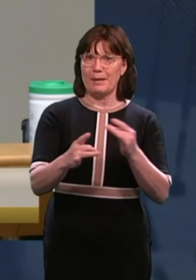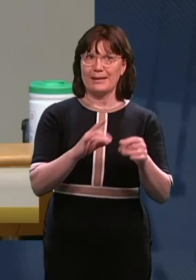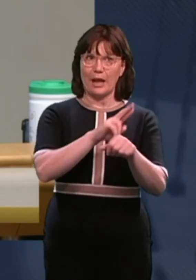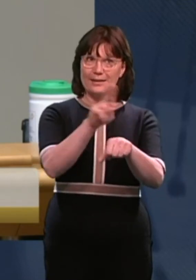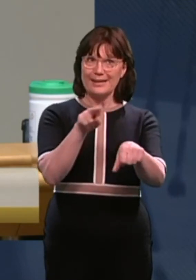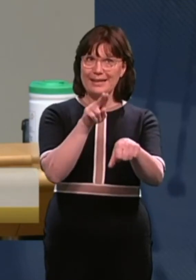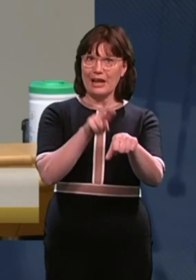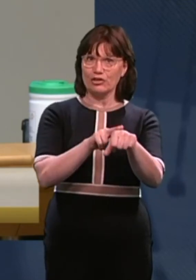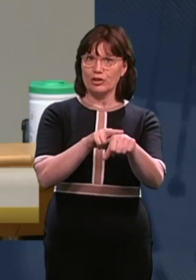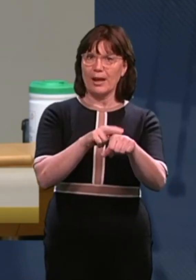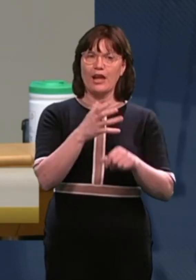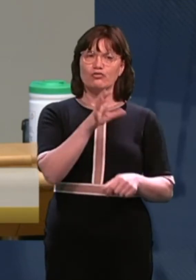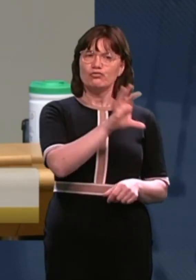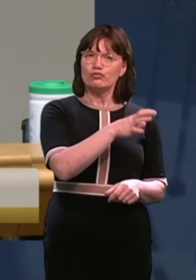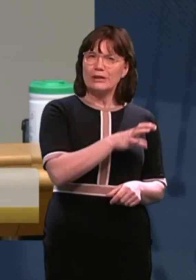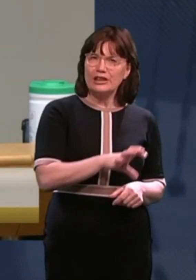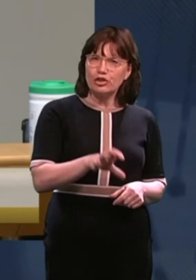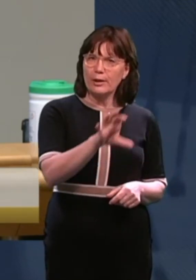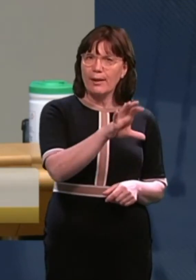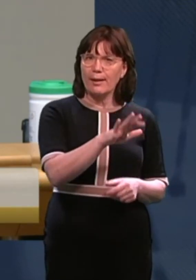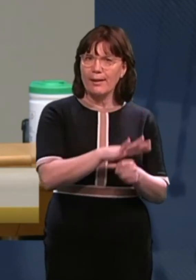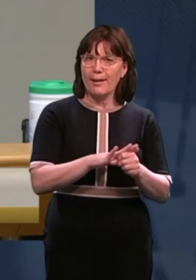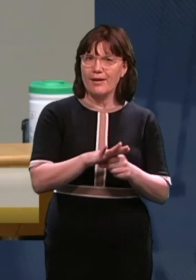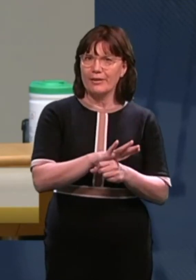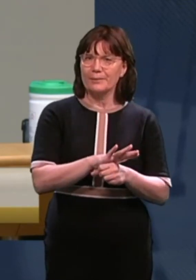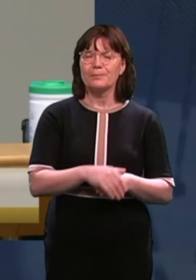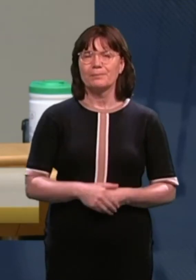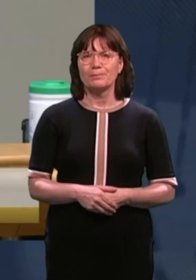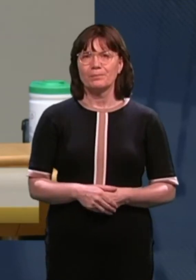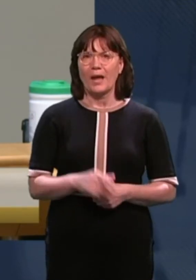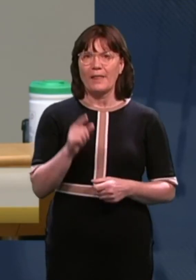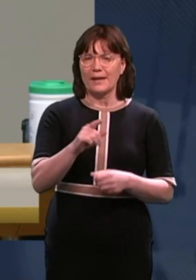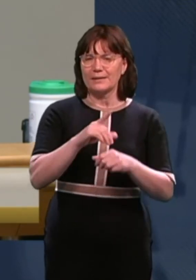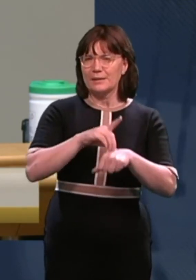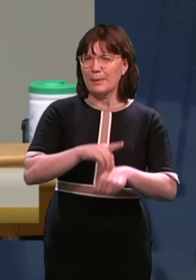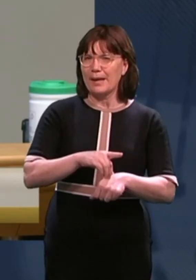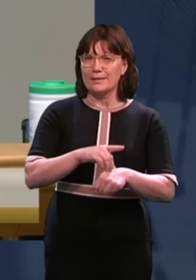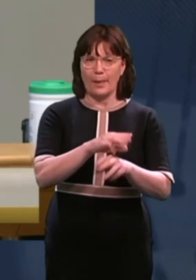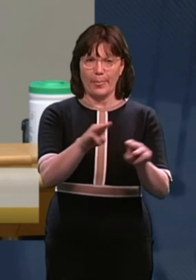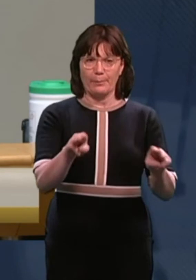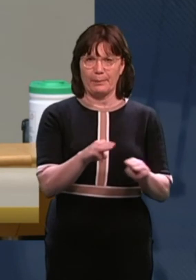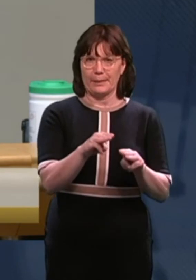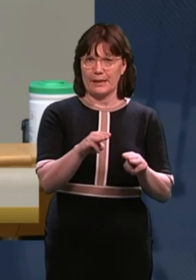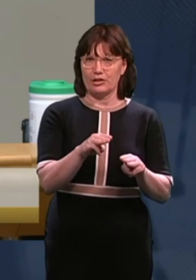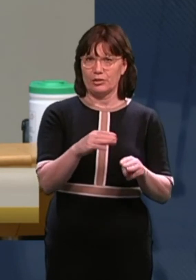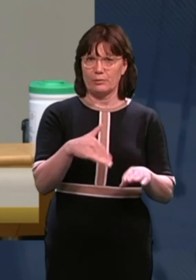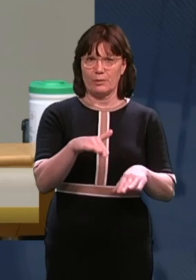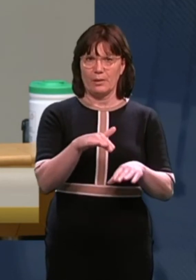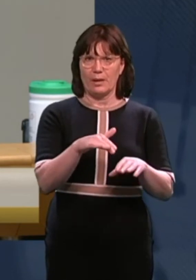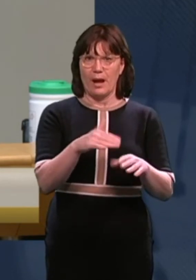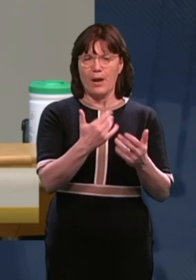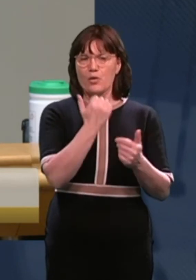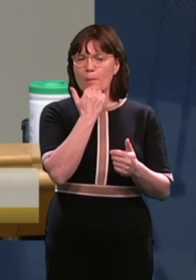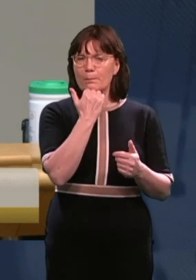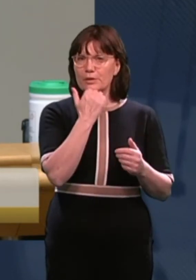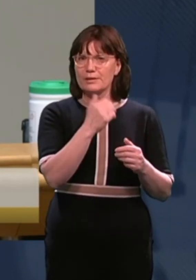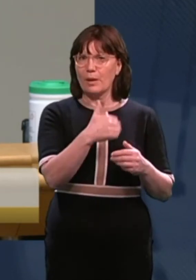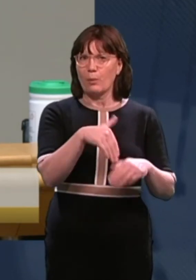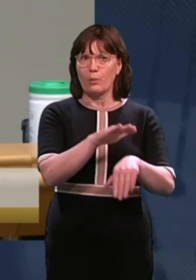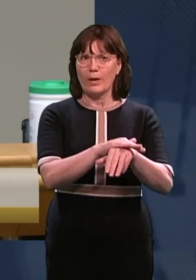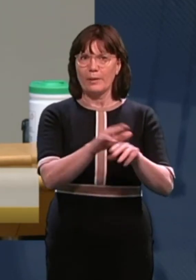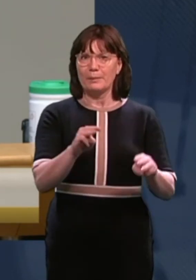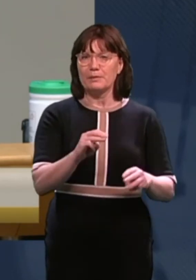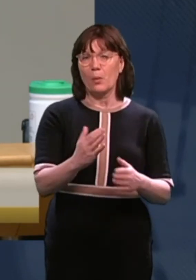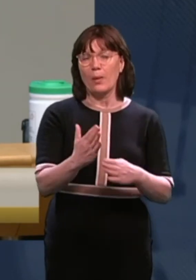and at a regional level. And that's based primarily on population demographics, but also the average